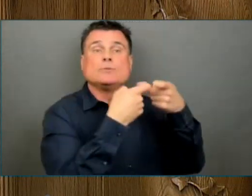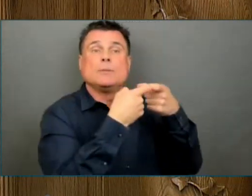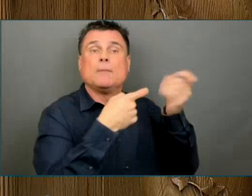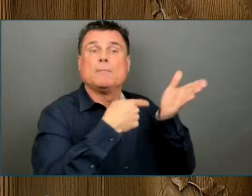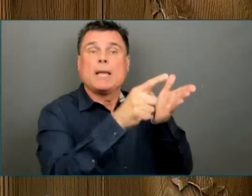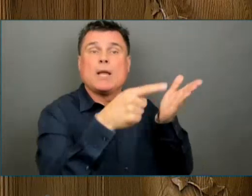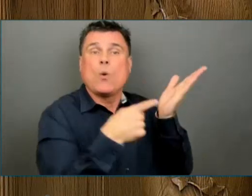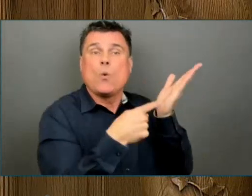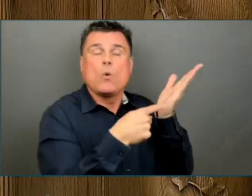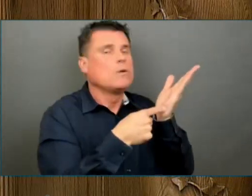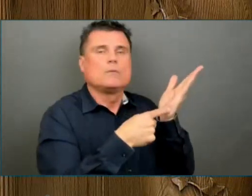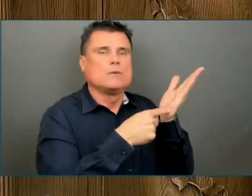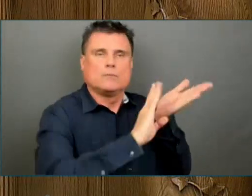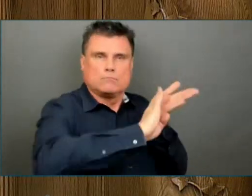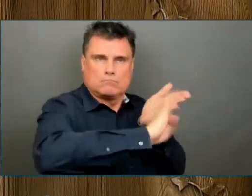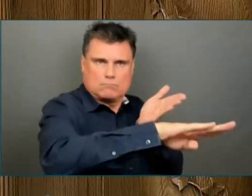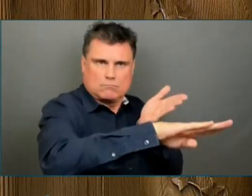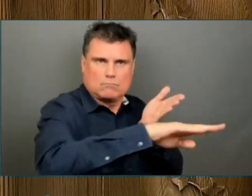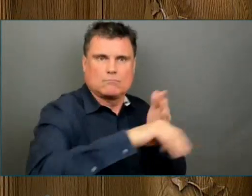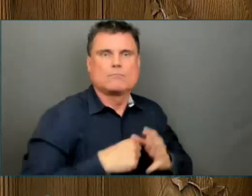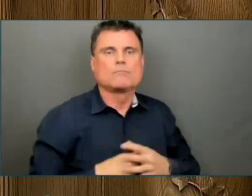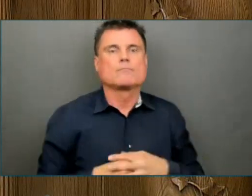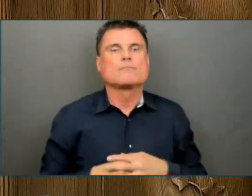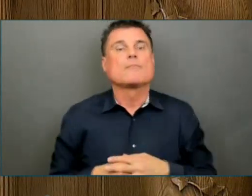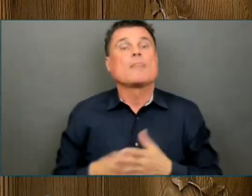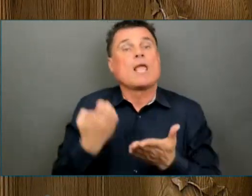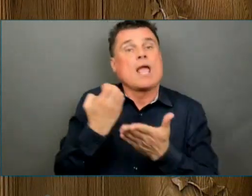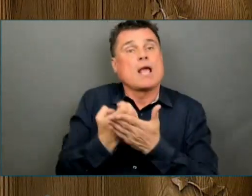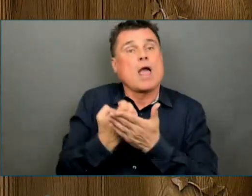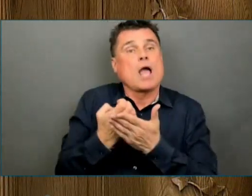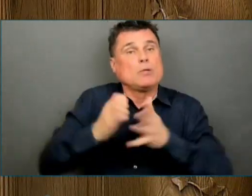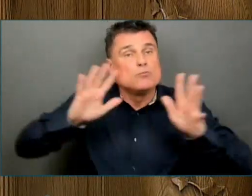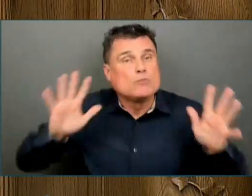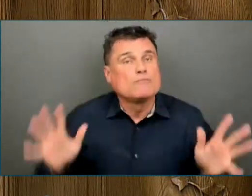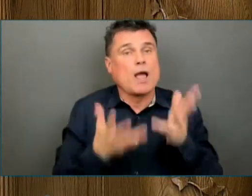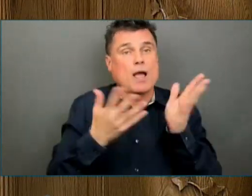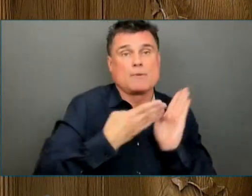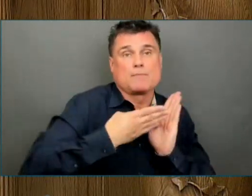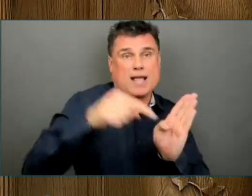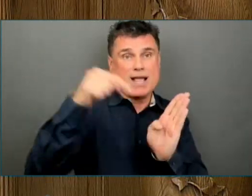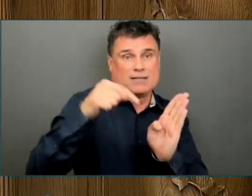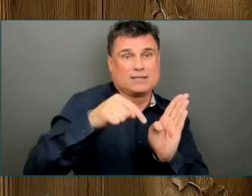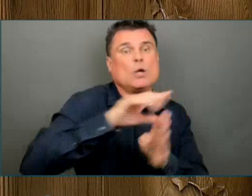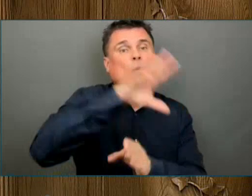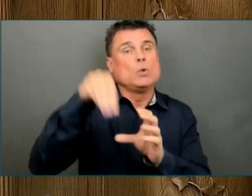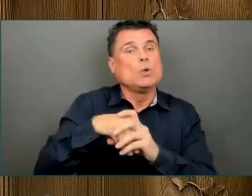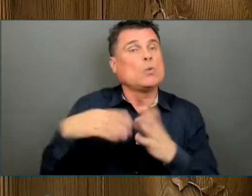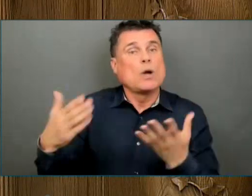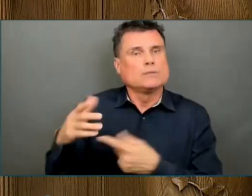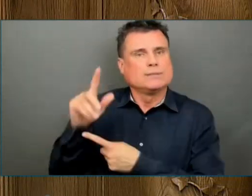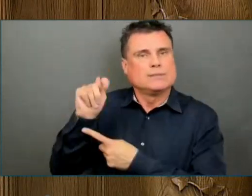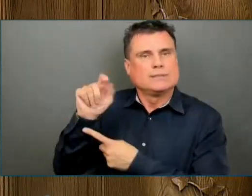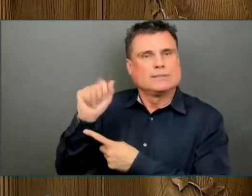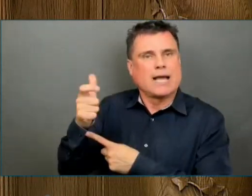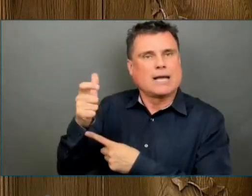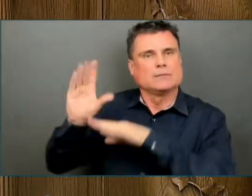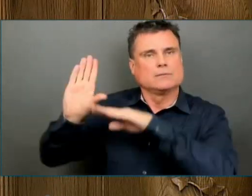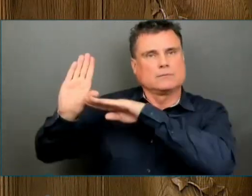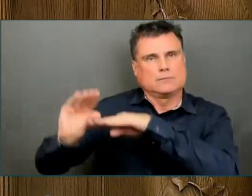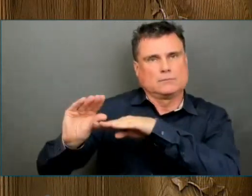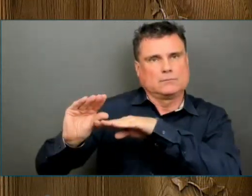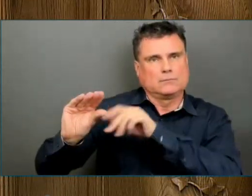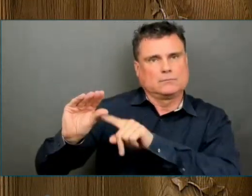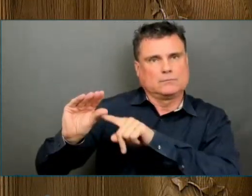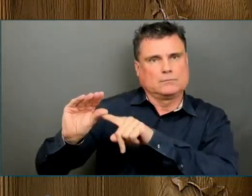it provided tax incentives for businesses to hire workers and a PST rebate to help companies make capital investments in equipment